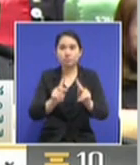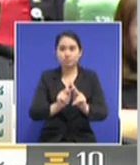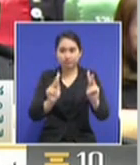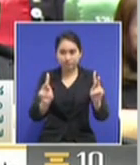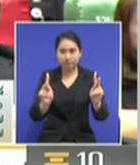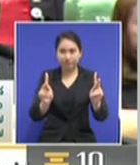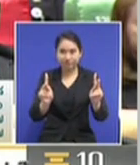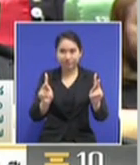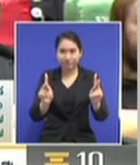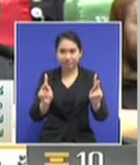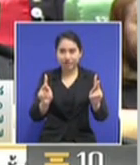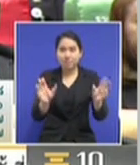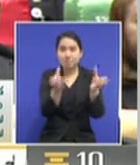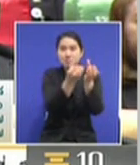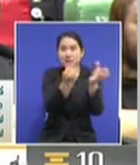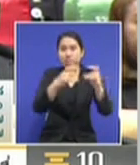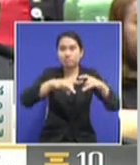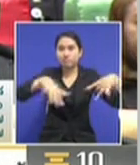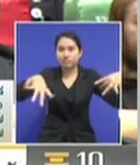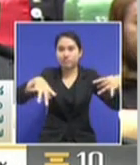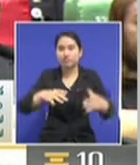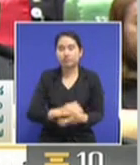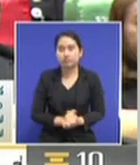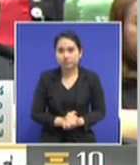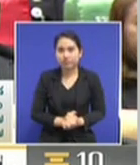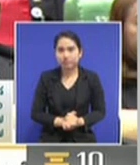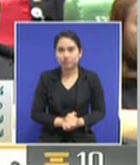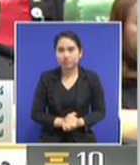then the courts of Khun Thanat Thuan has been chaired a lot.